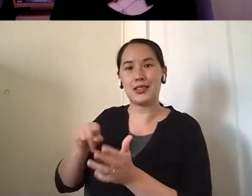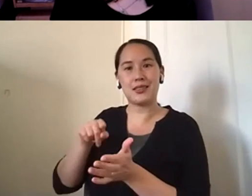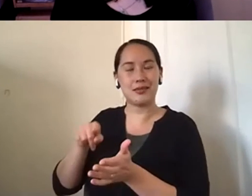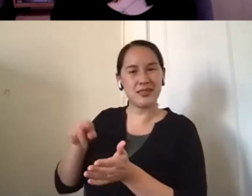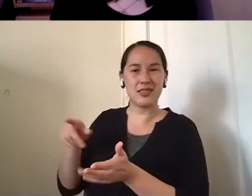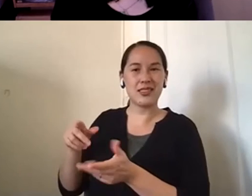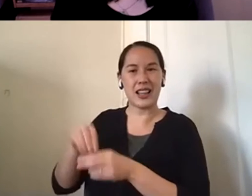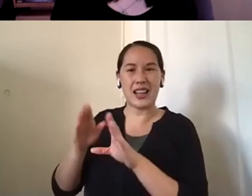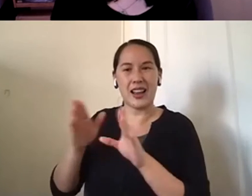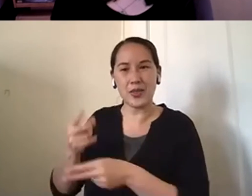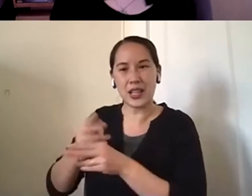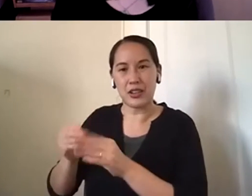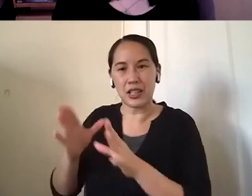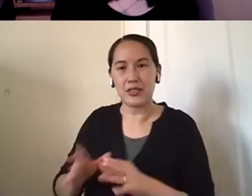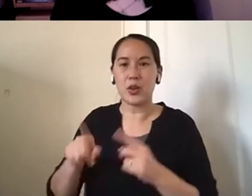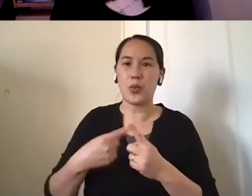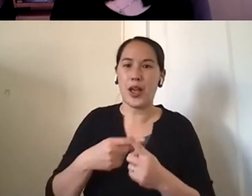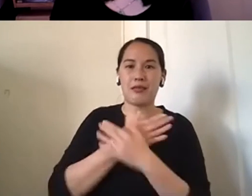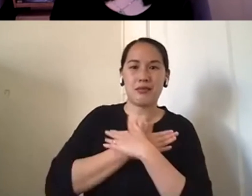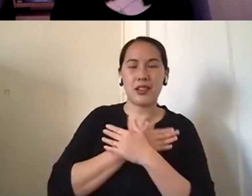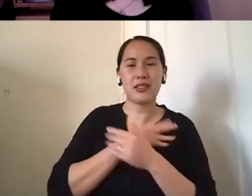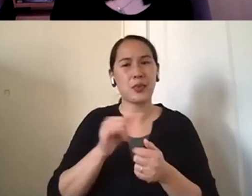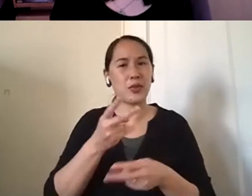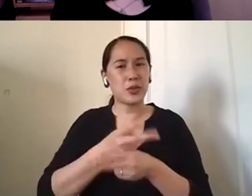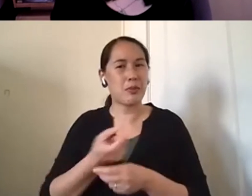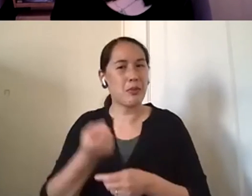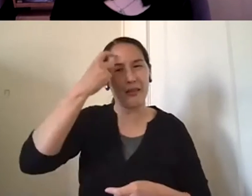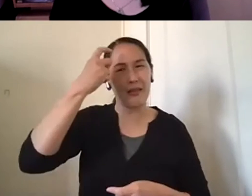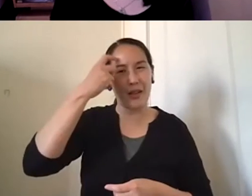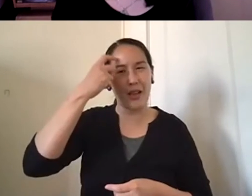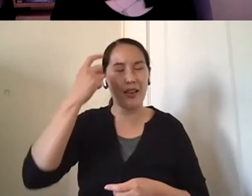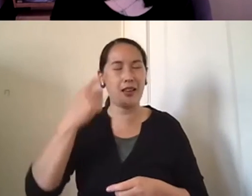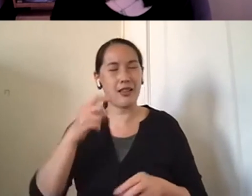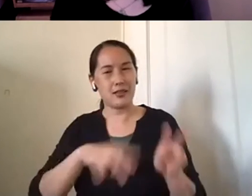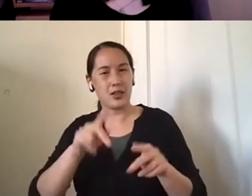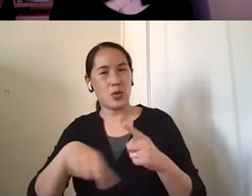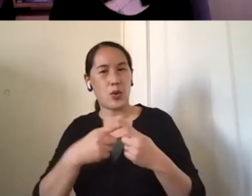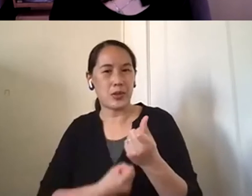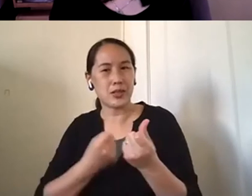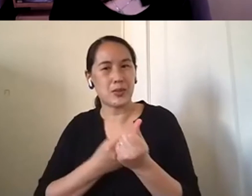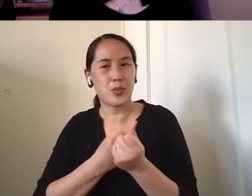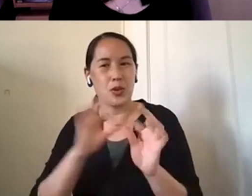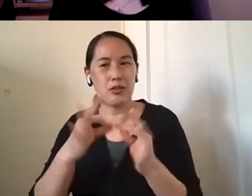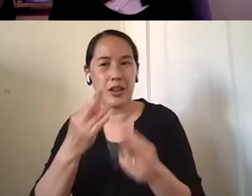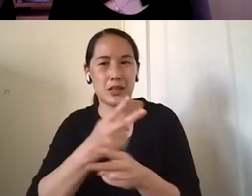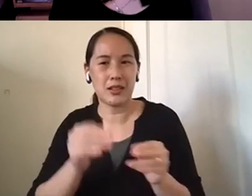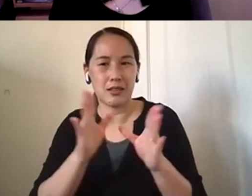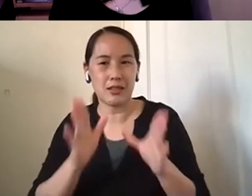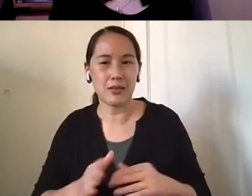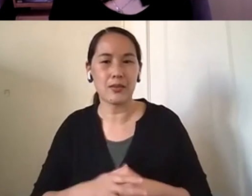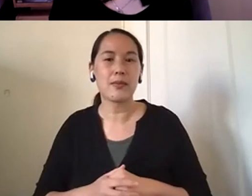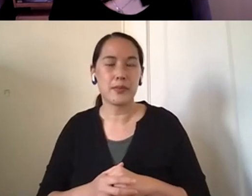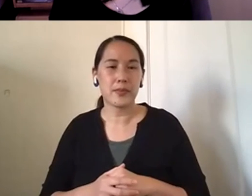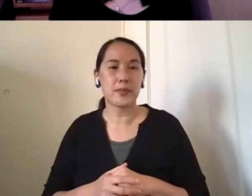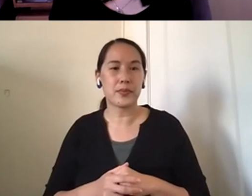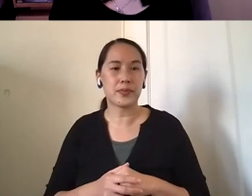options that we always like to keep in the front of our minds, um, as to support our caregivers or family caregivers, at least. Um, and you know,